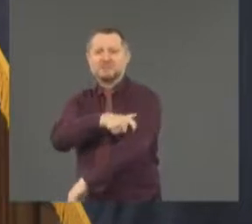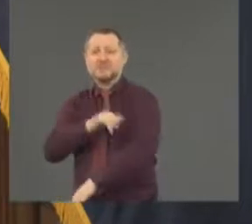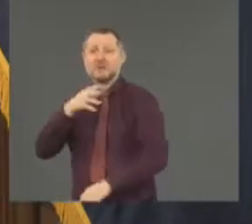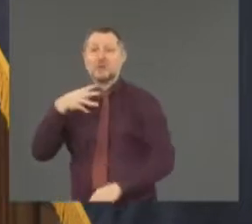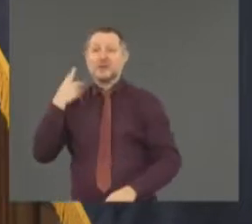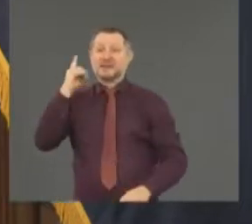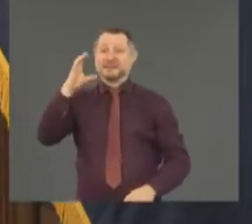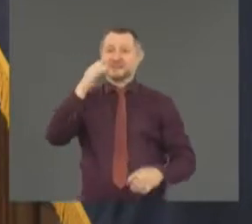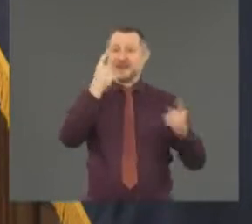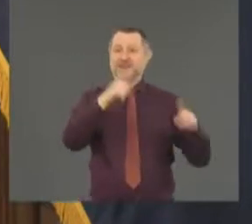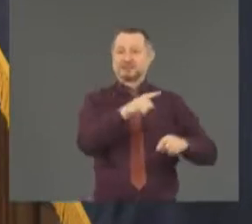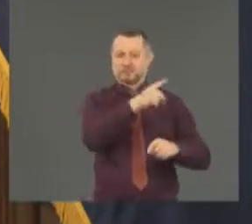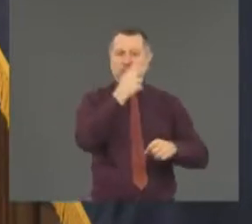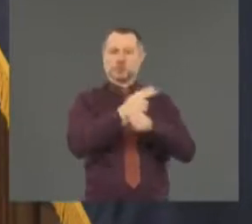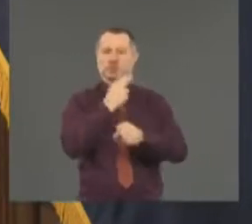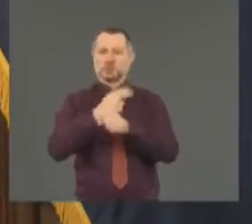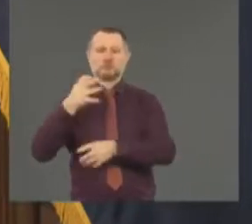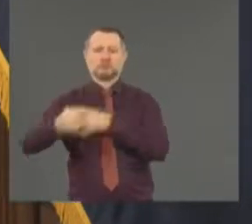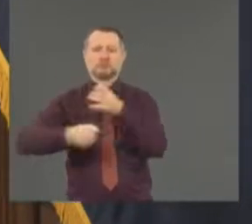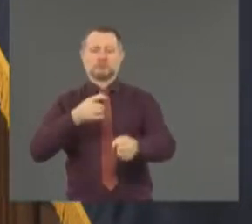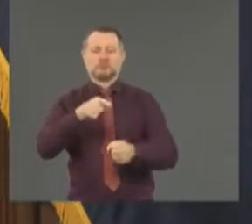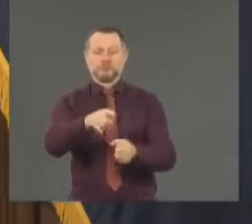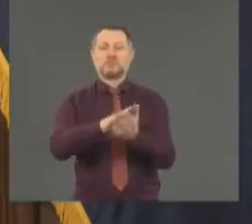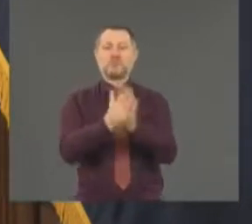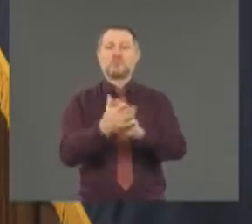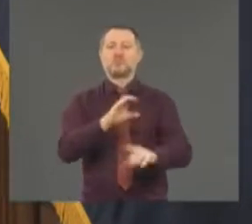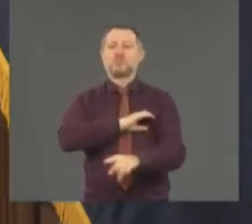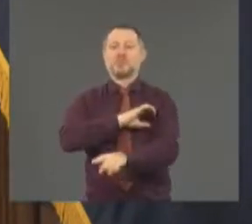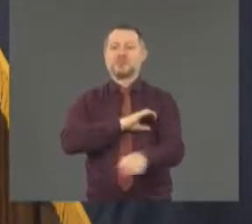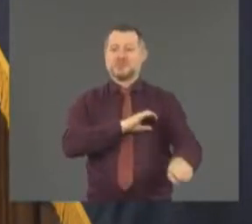first time in